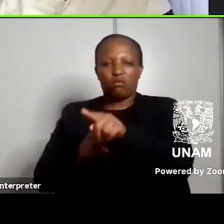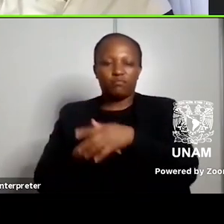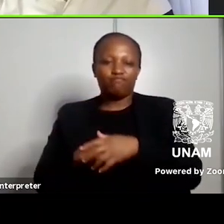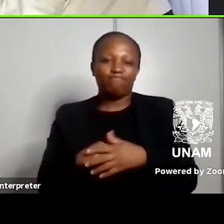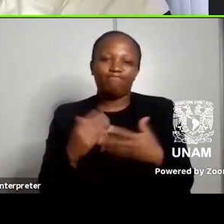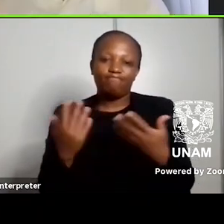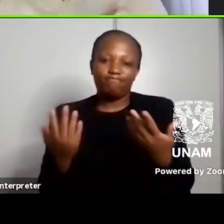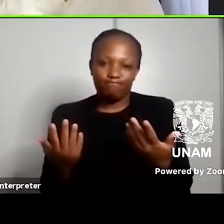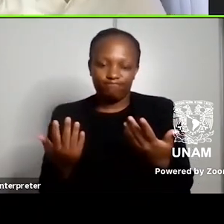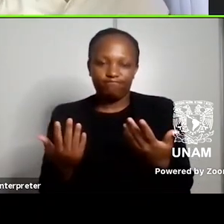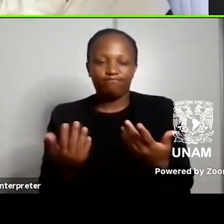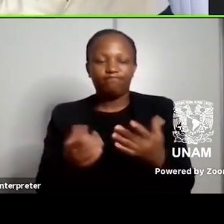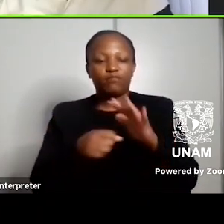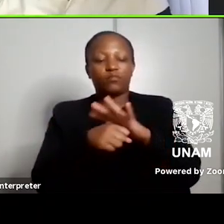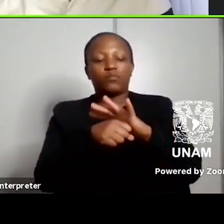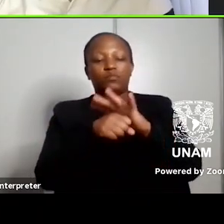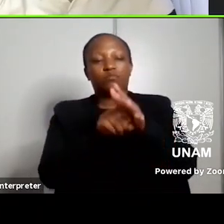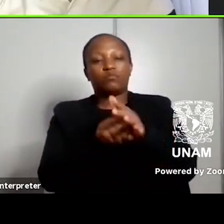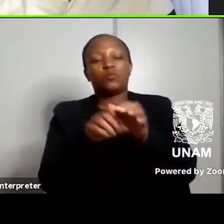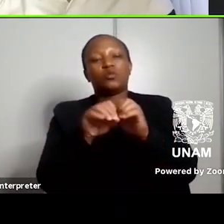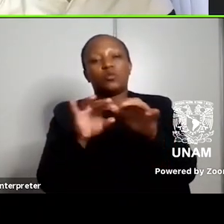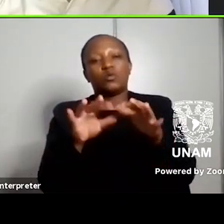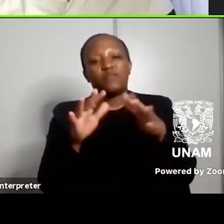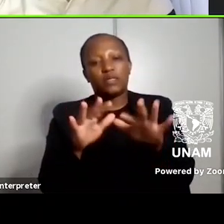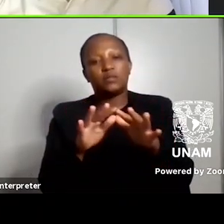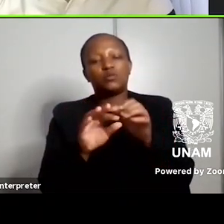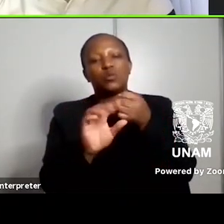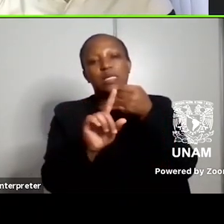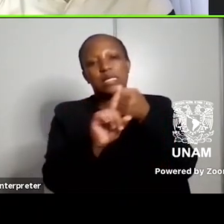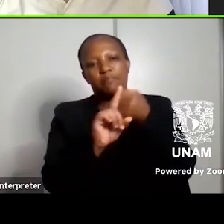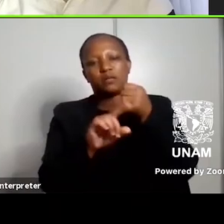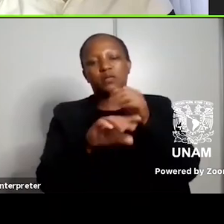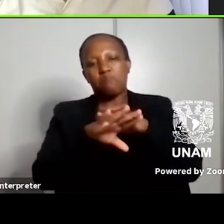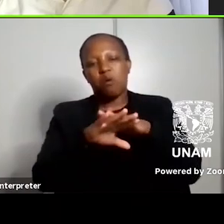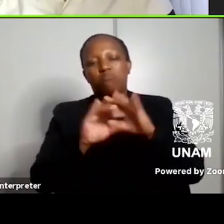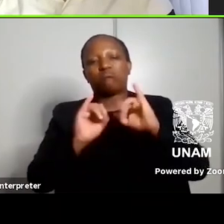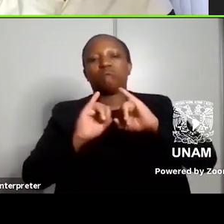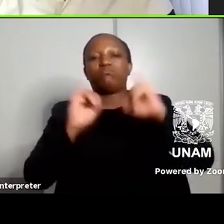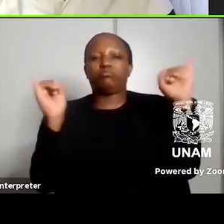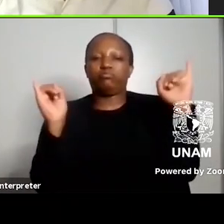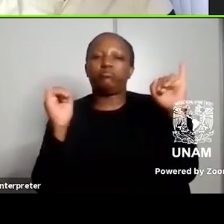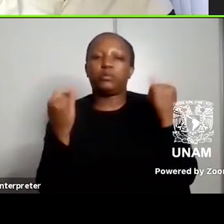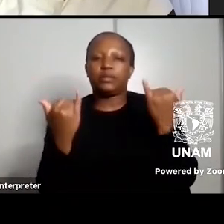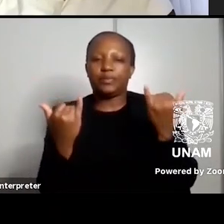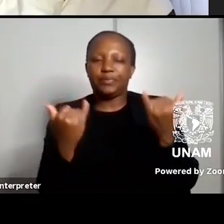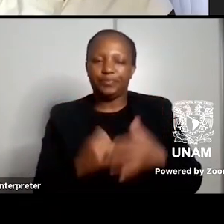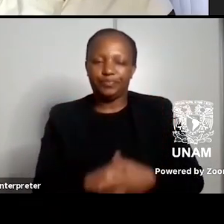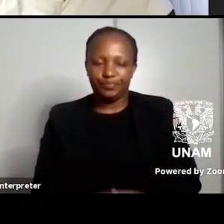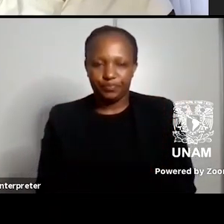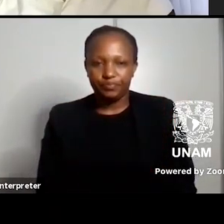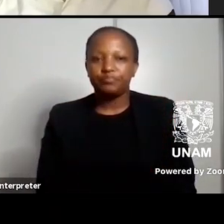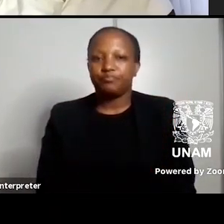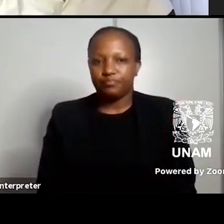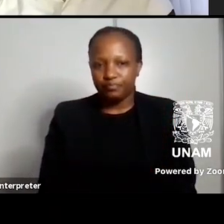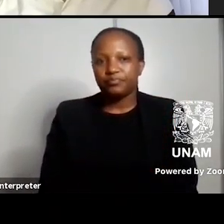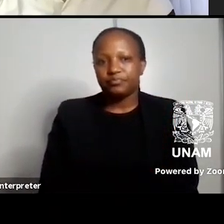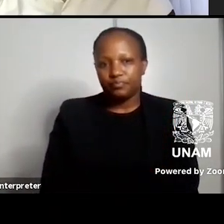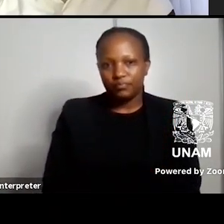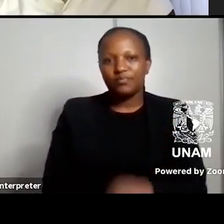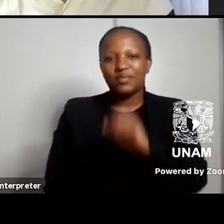the pandemic has been locked inside our homes has certainly exacerbated that problem yeah yeah i would i would agree